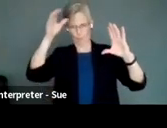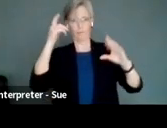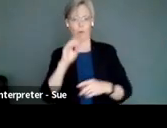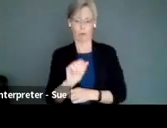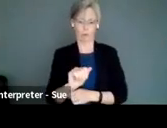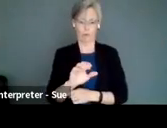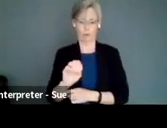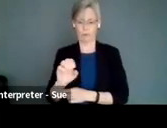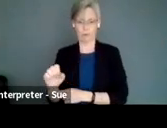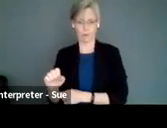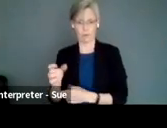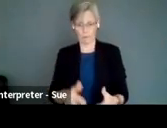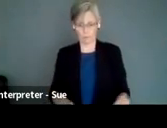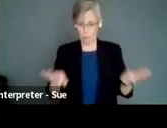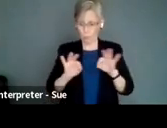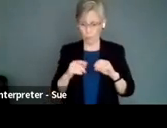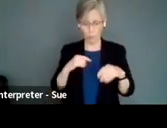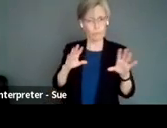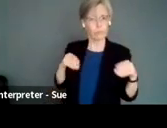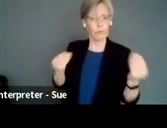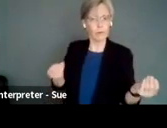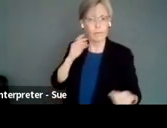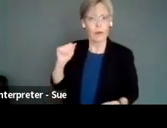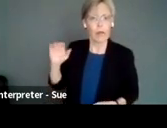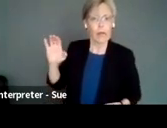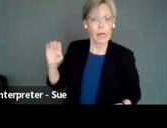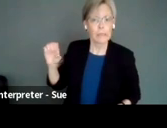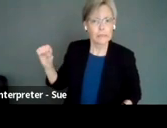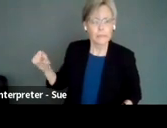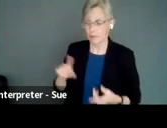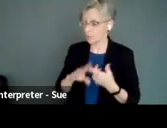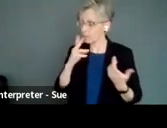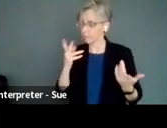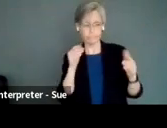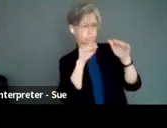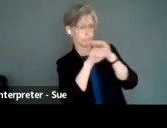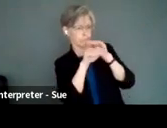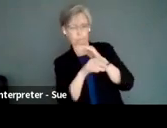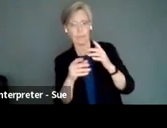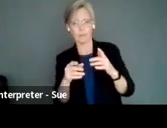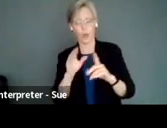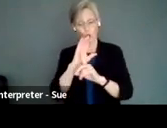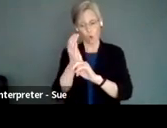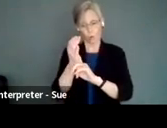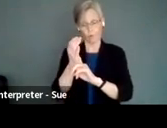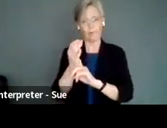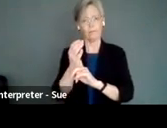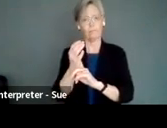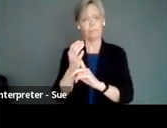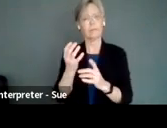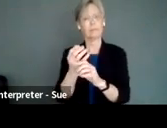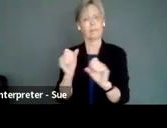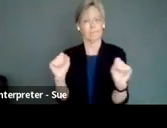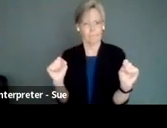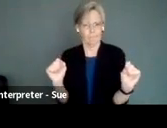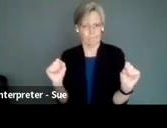most important thing we can provide for anybody and access when we're talking about accessibility is cultural safety. And this is